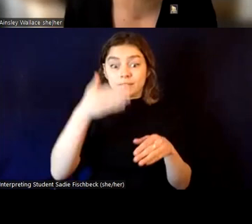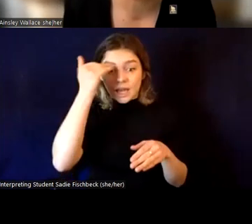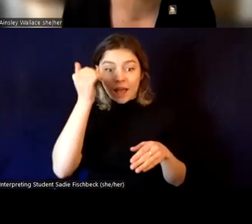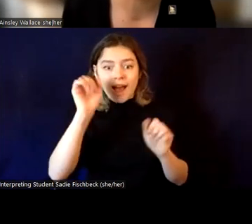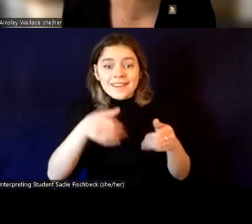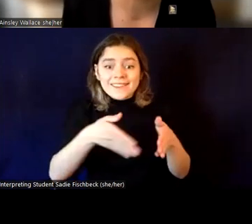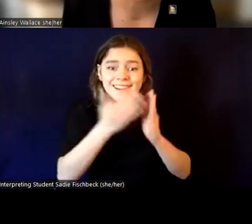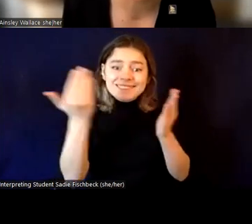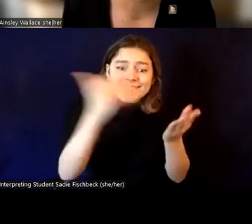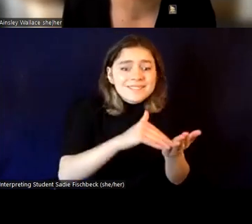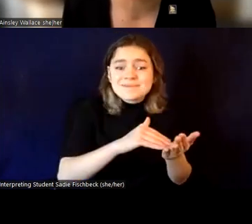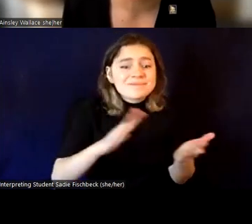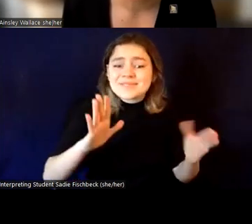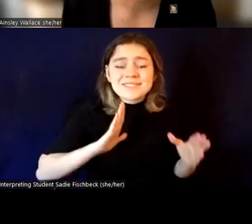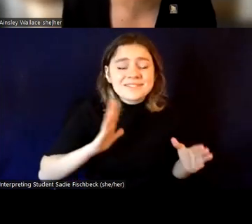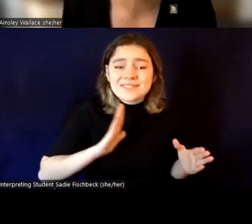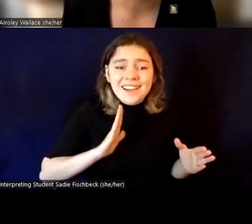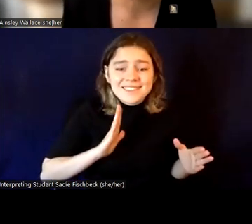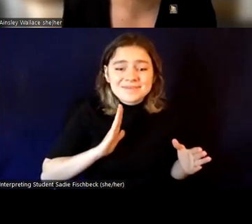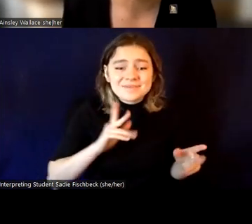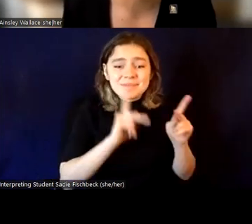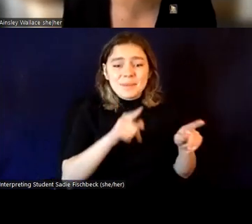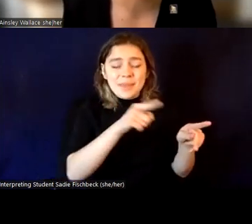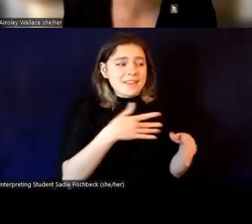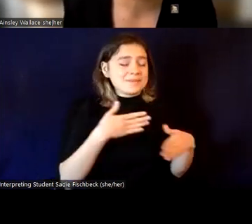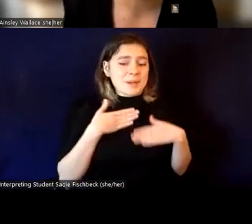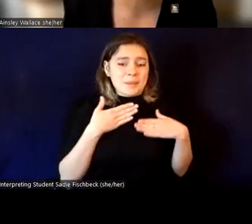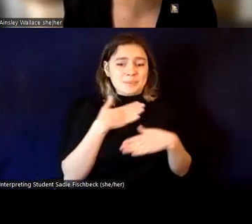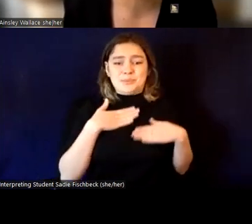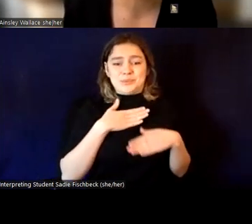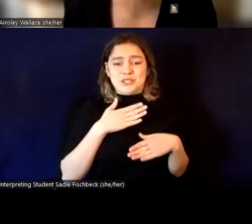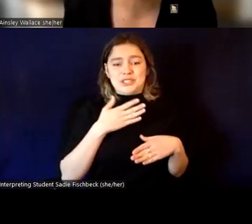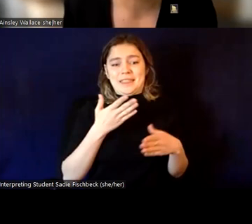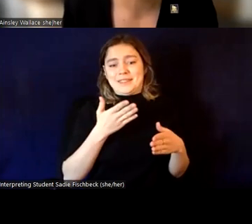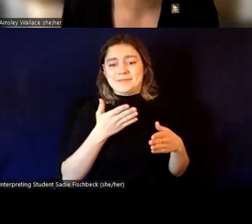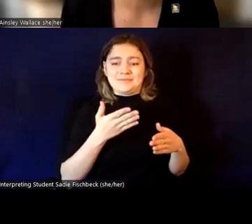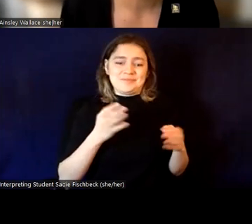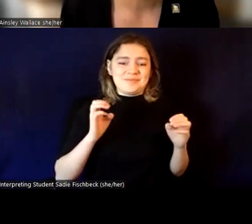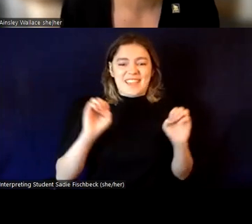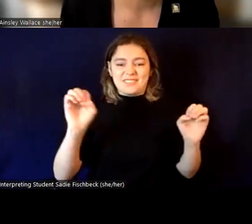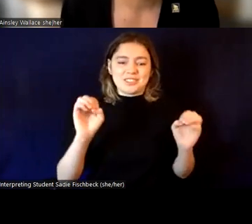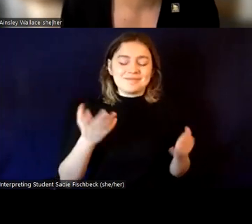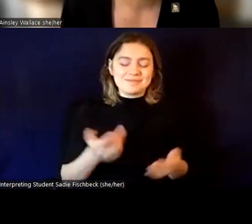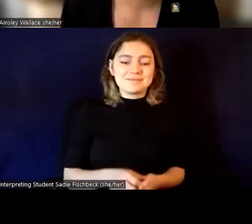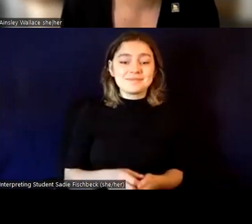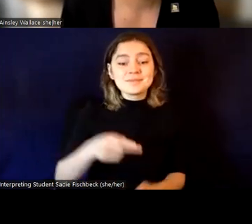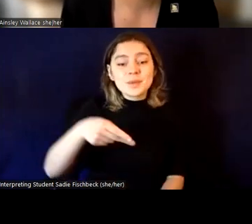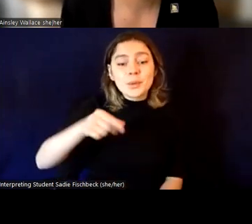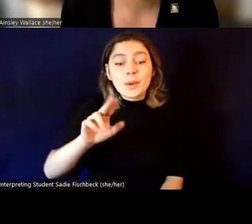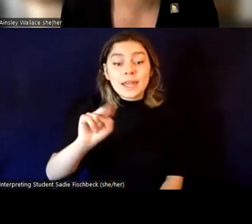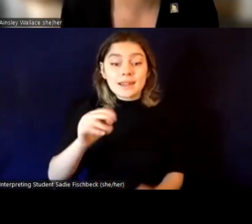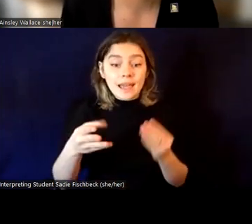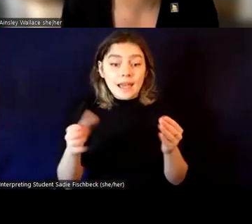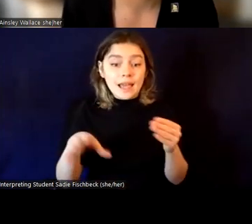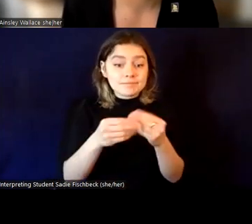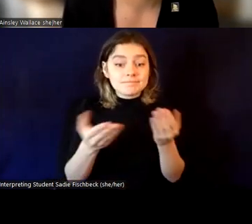that, that people appreciate the effort. Um, Quinn or Erica, is there anything that you would add? I would just add, you know, Sarah and I were